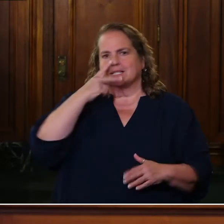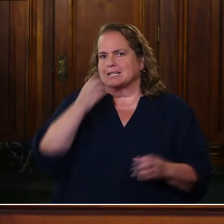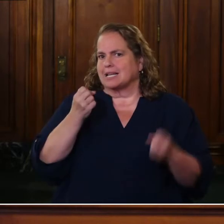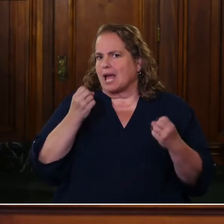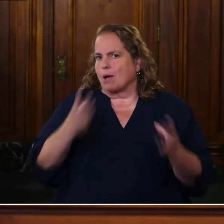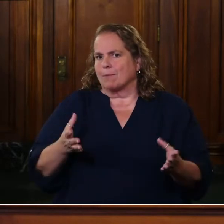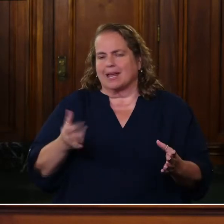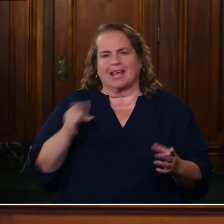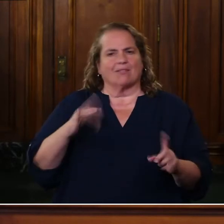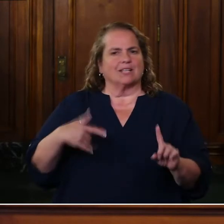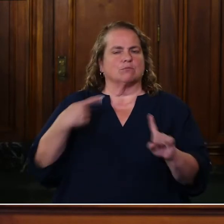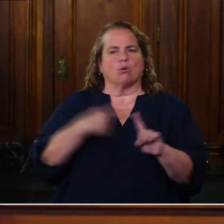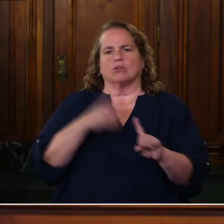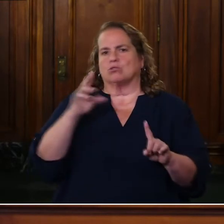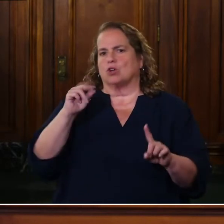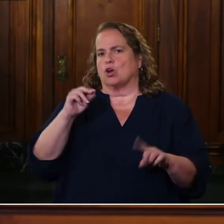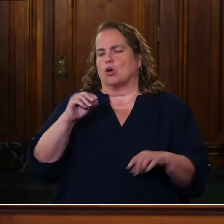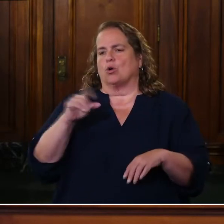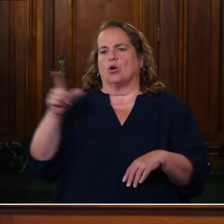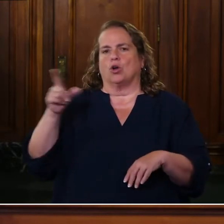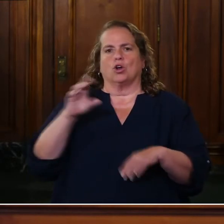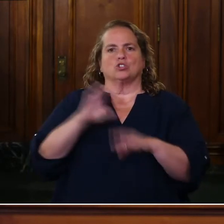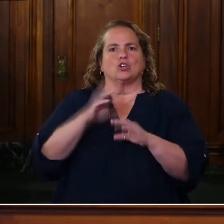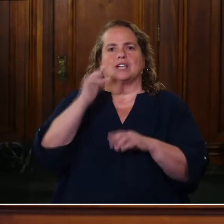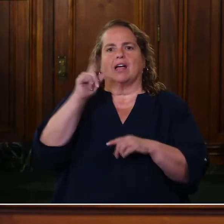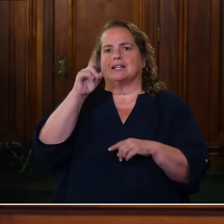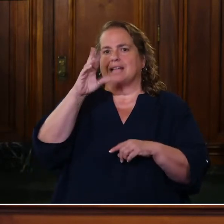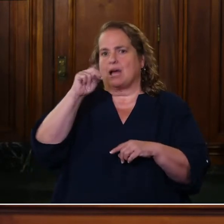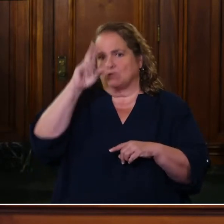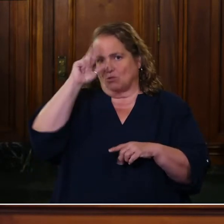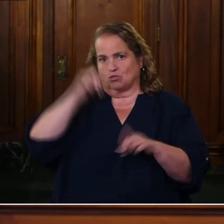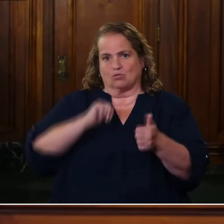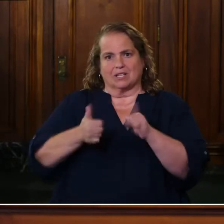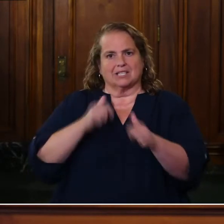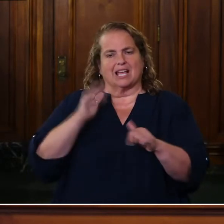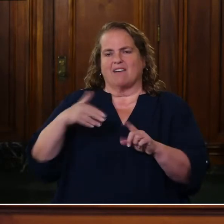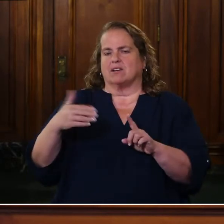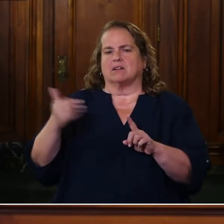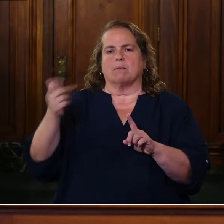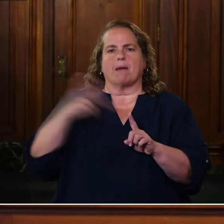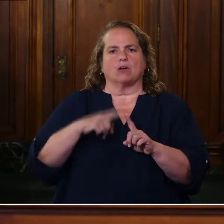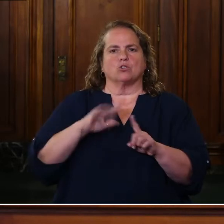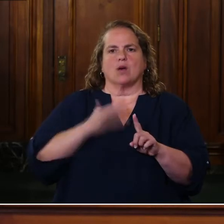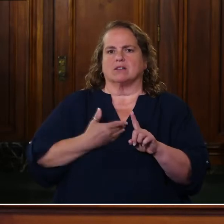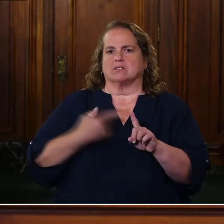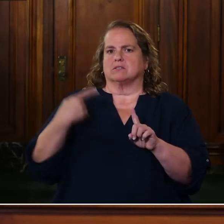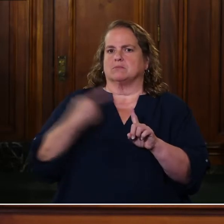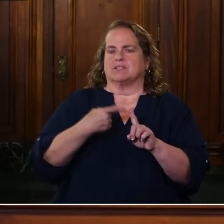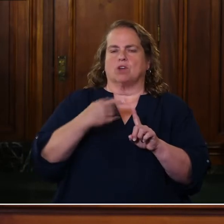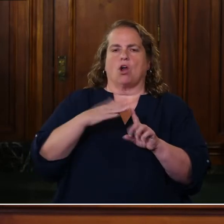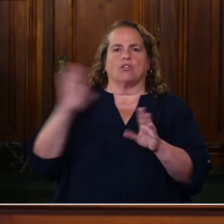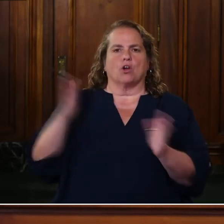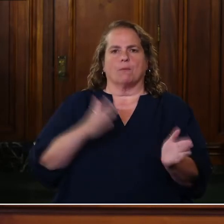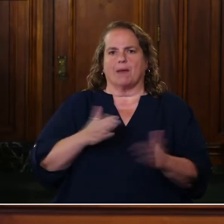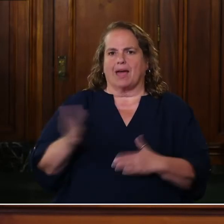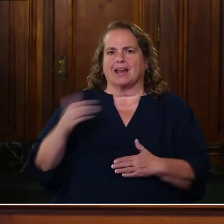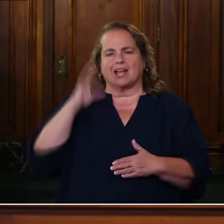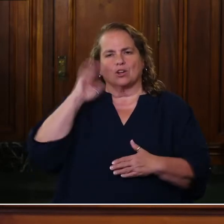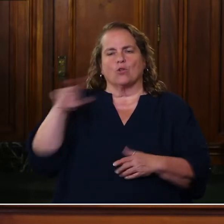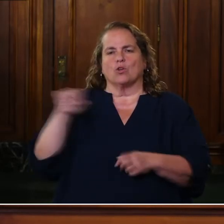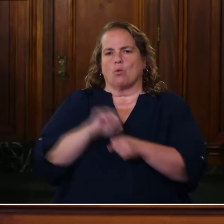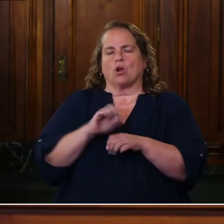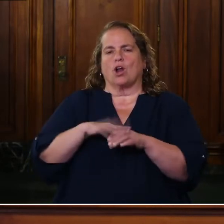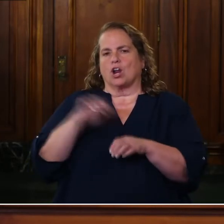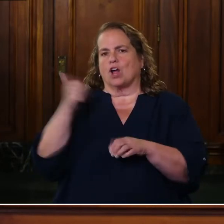Um, uh, Churchill hasn't gotten back with us on, on that, on that specific one yet. I know they're working on, uh, some, some other pieces,